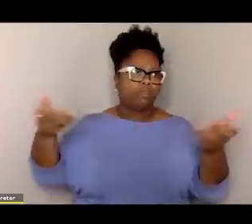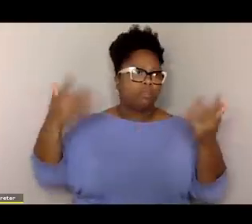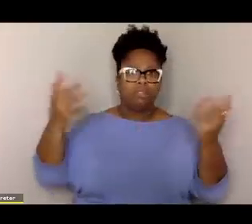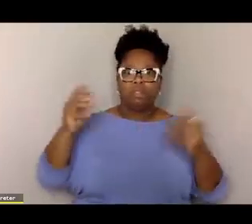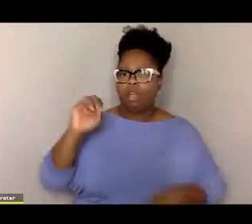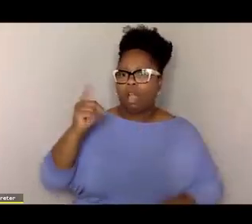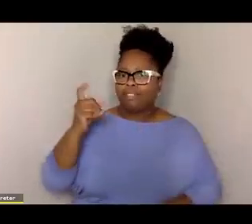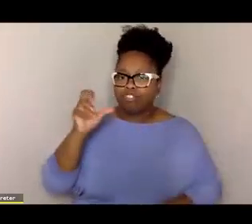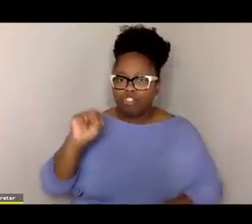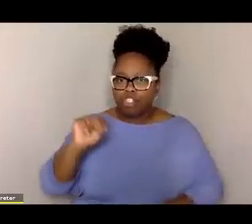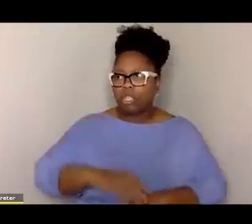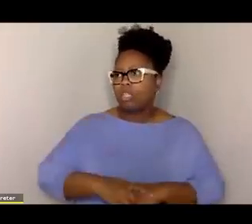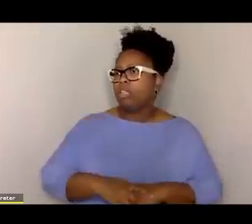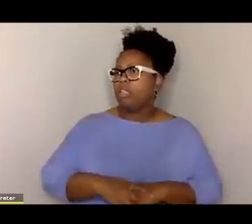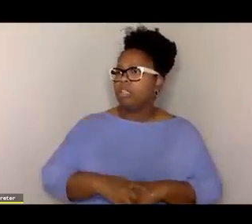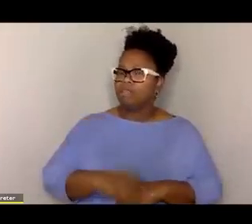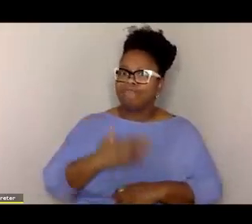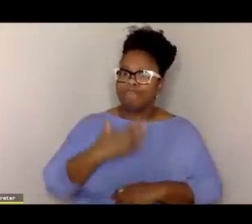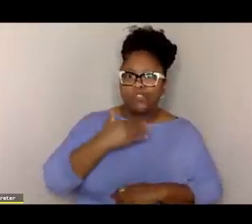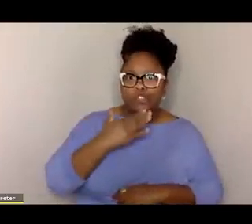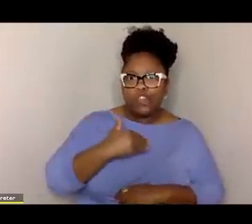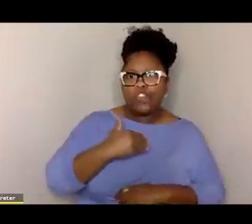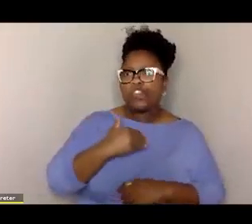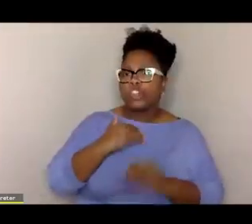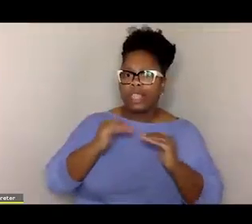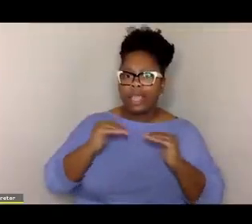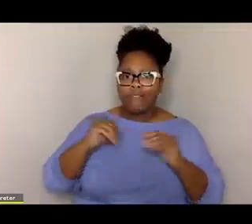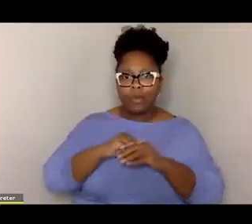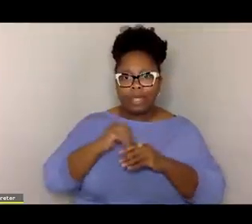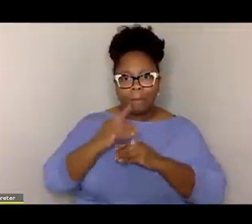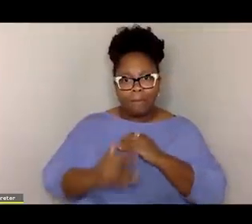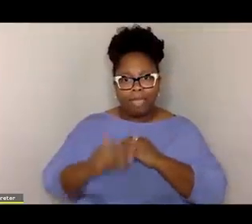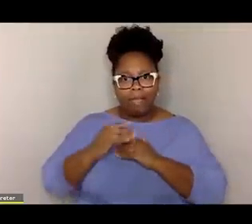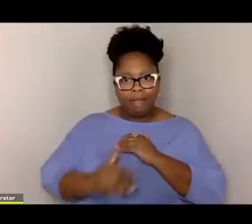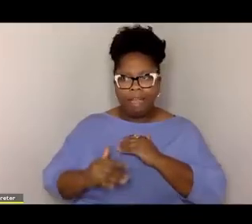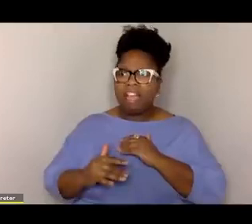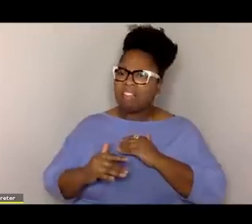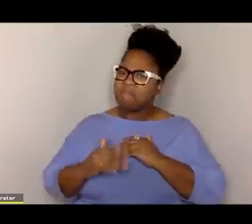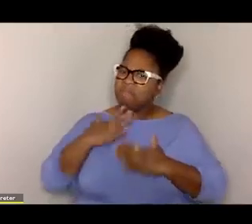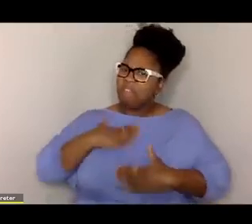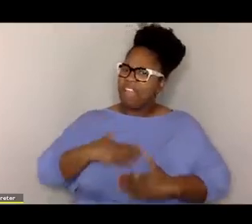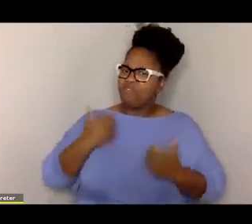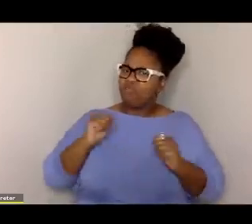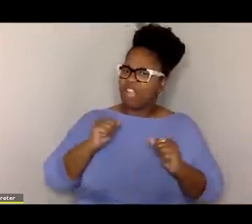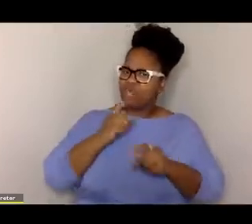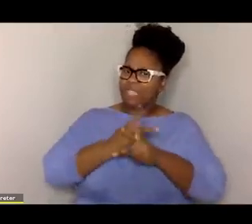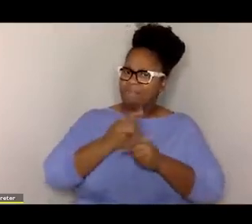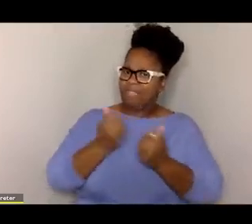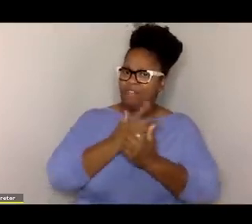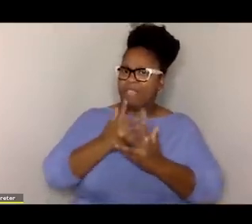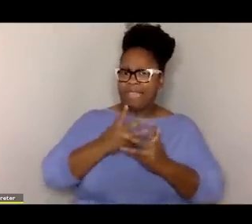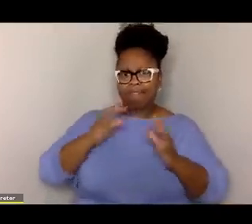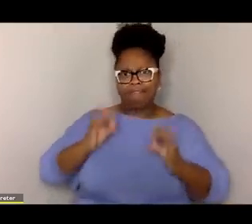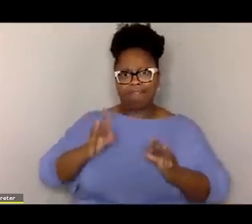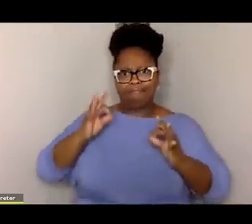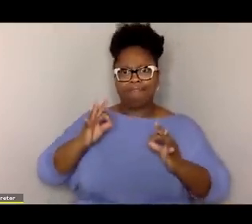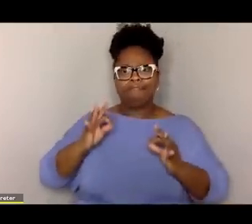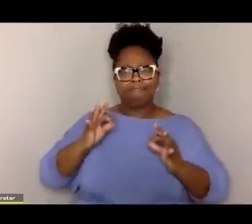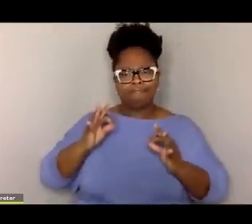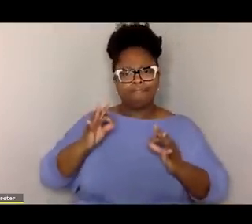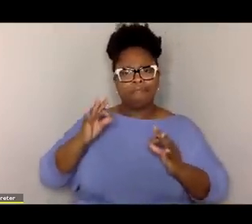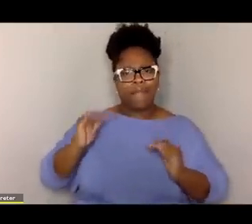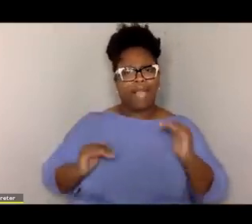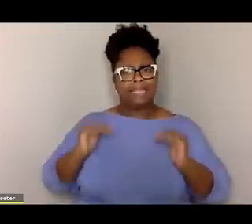you know, oxygen and sugar in our blood, for example. They're always trying to keep us in balance.